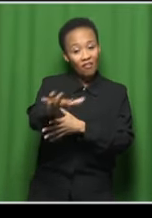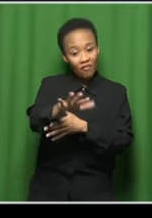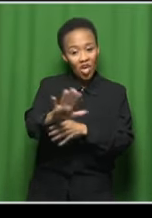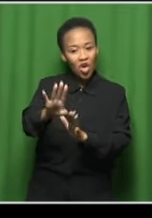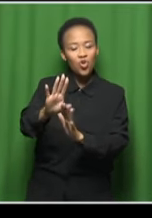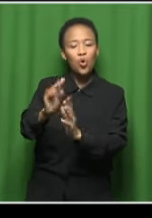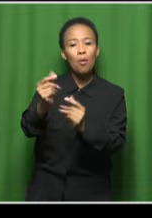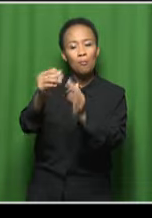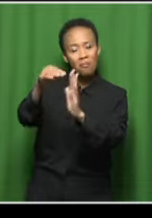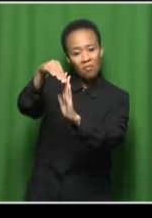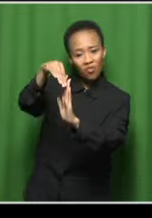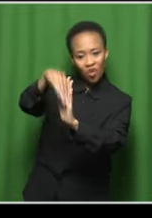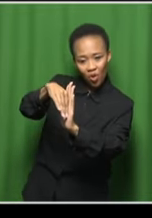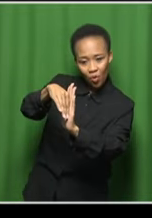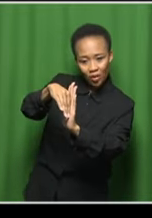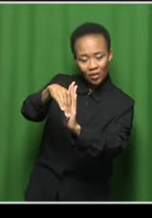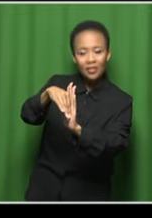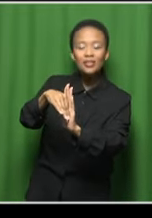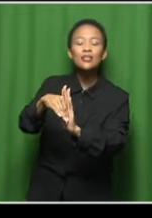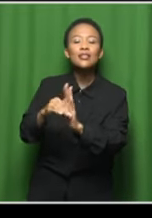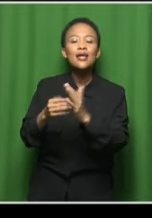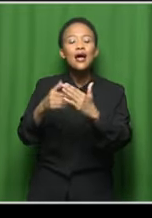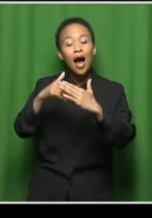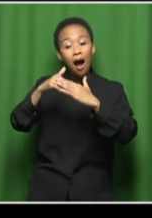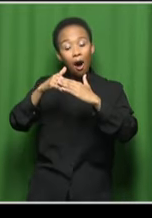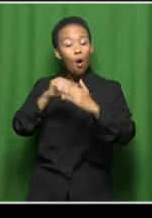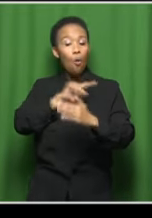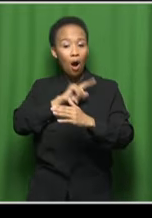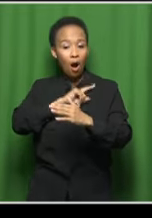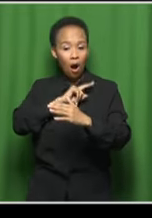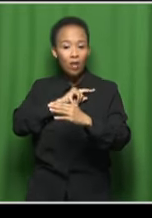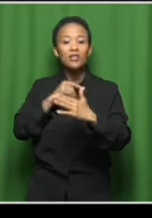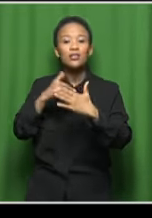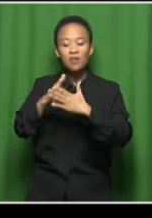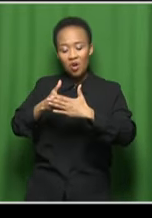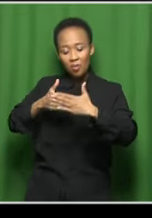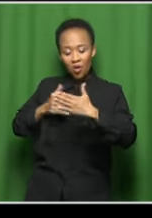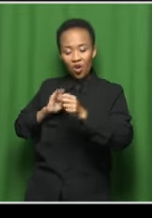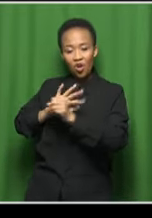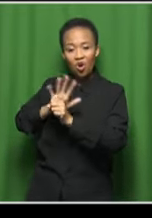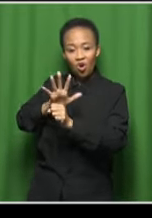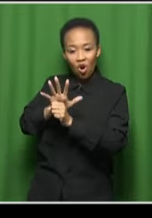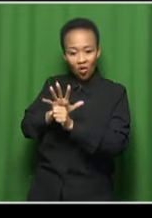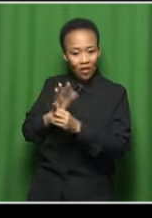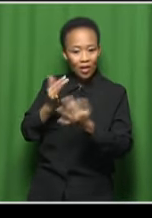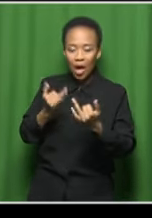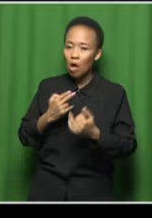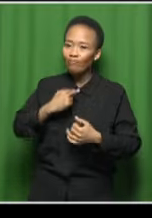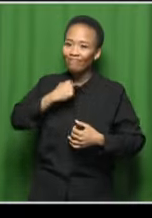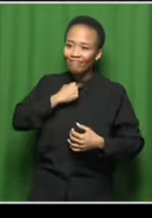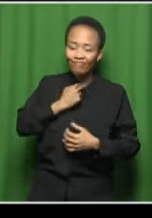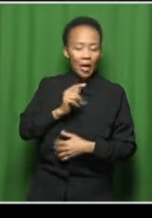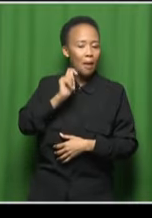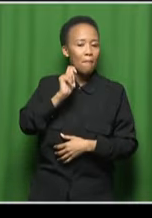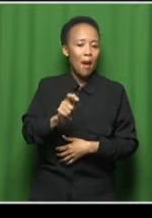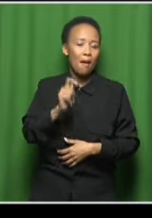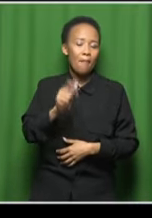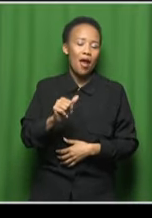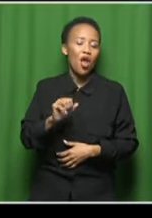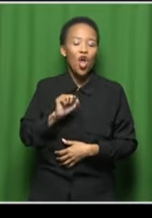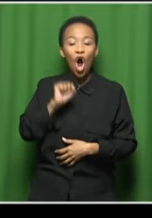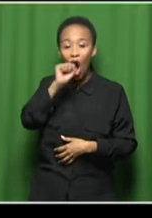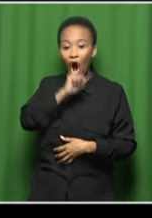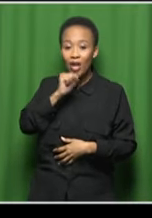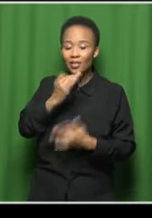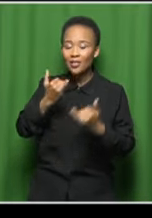pre-COVID levels, under pre-COVID levels, the fees that they are able to pay to artists. Meanwhile, costs are